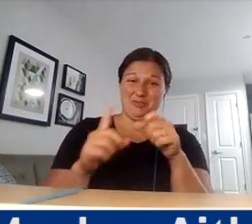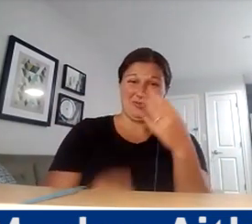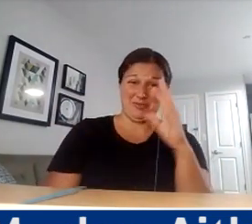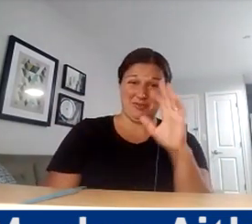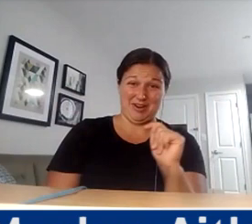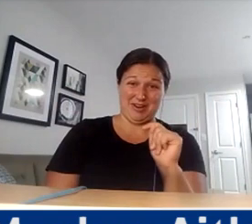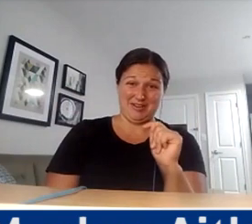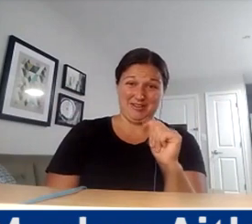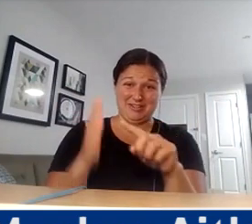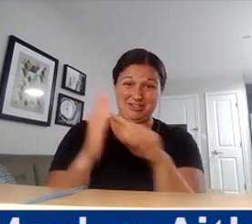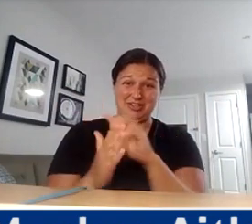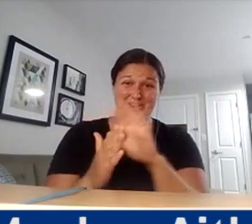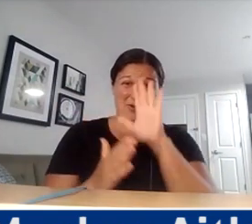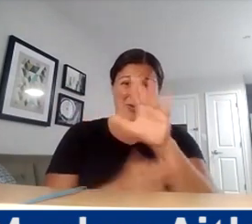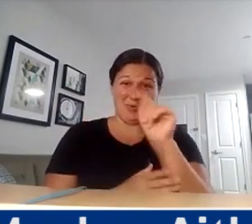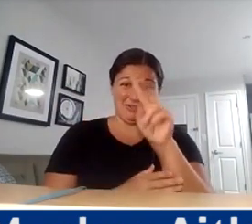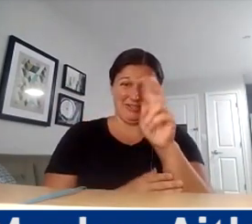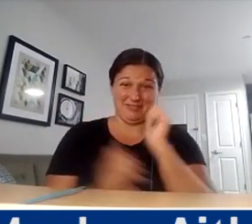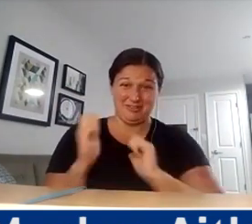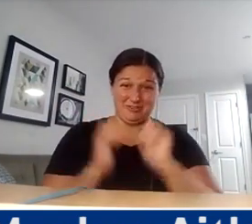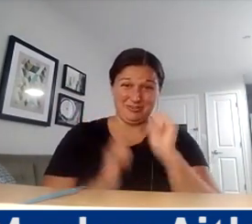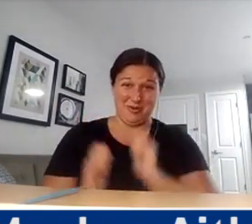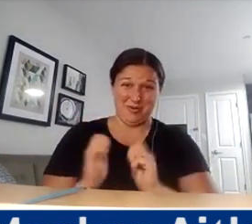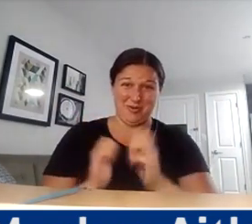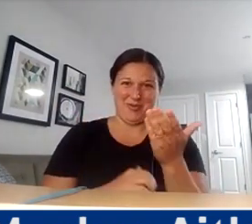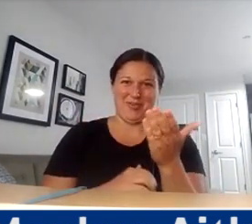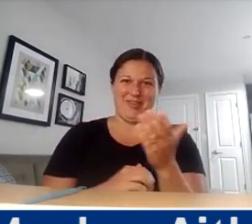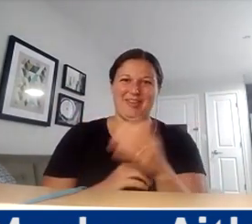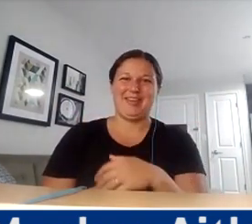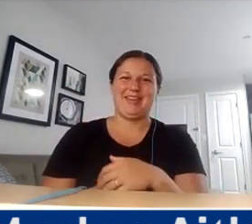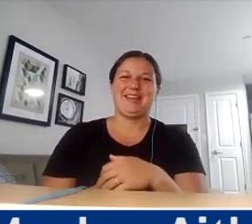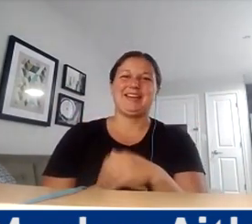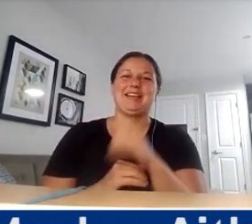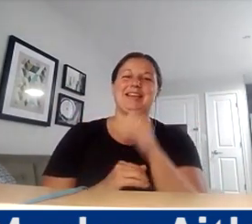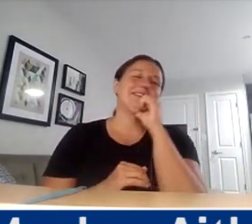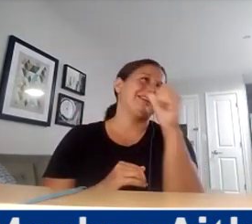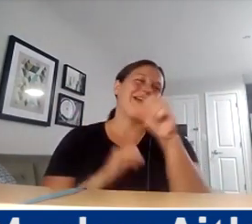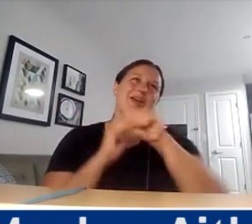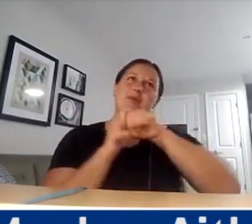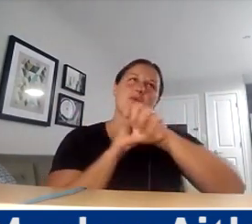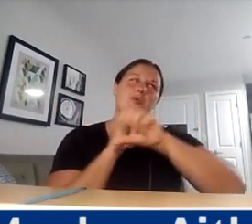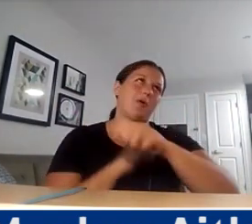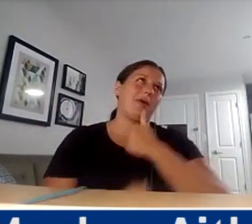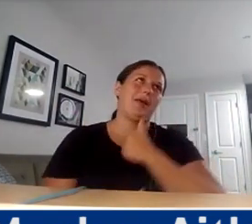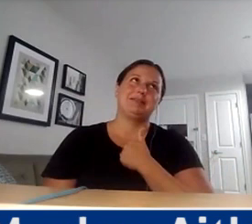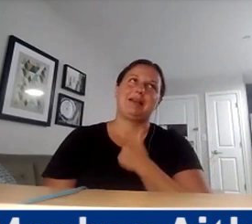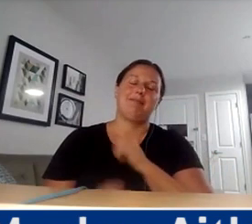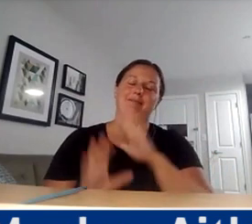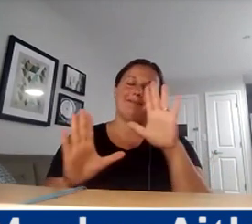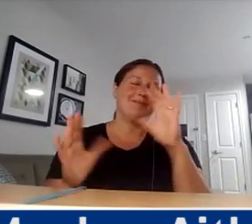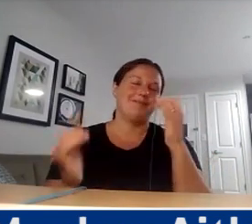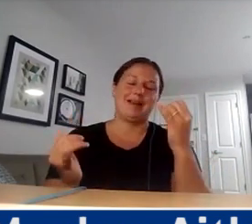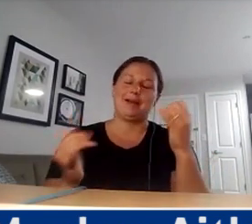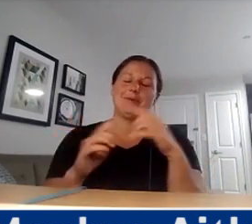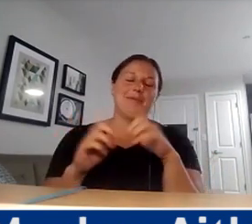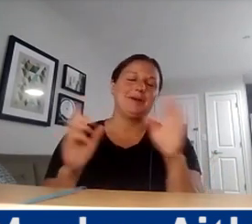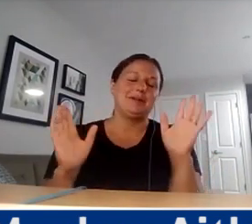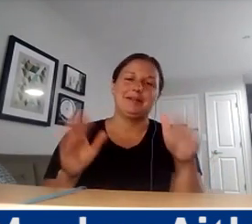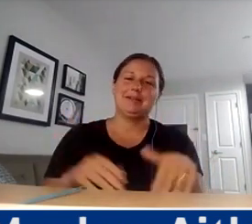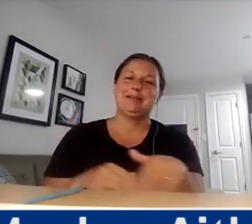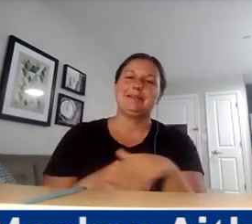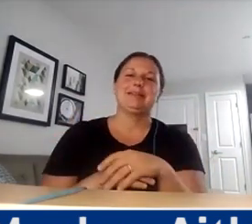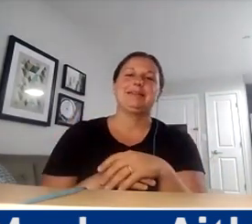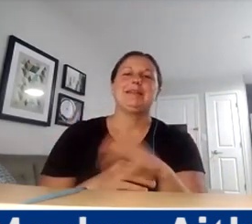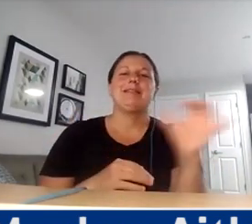out your TV show, something like that maybe? I wasn't going to do any kind of promotion, you know, self-promotion or anything, but as we